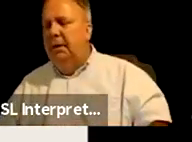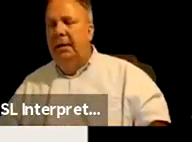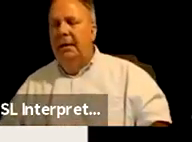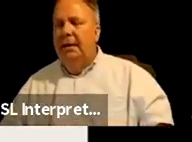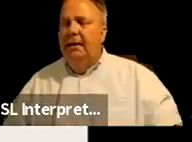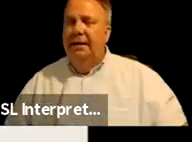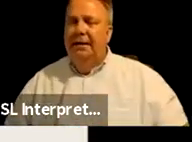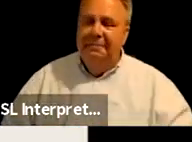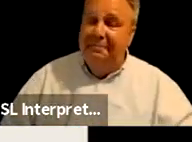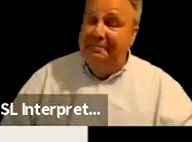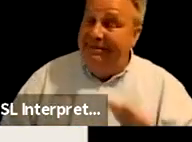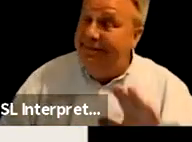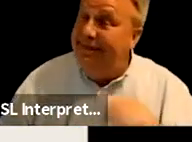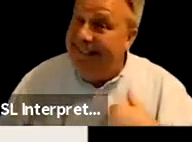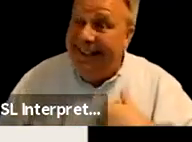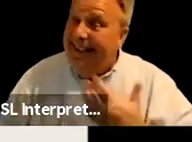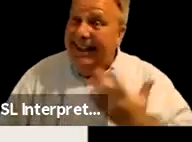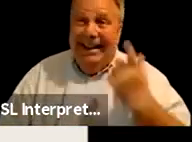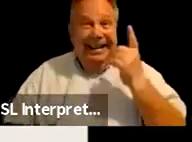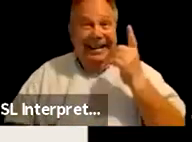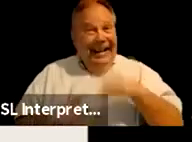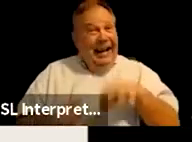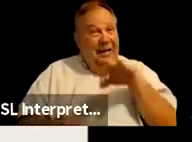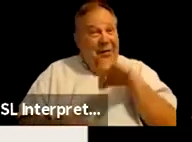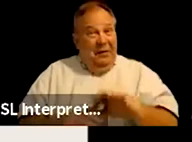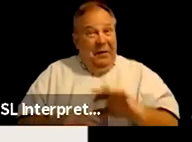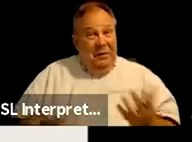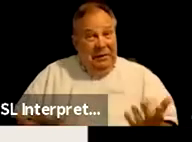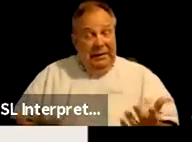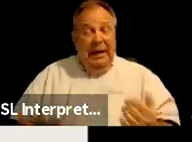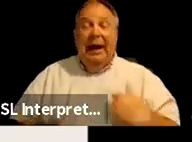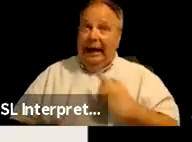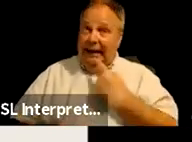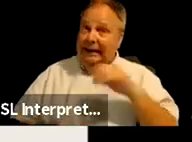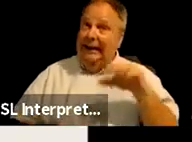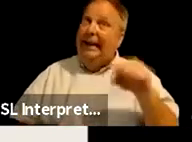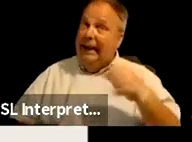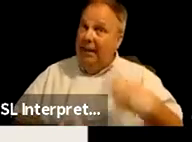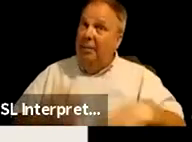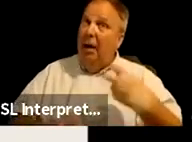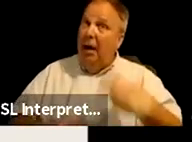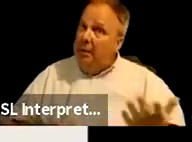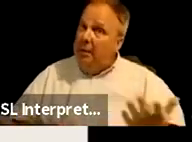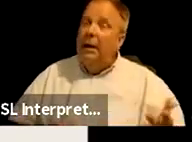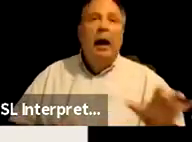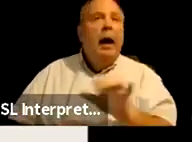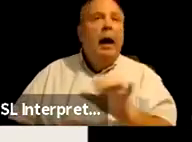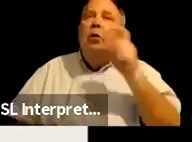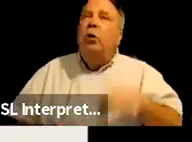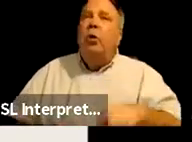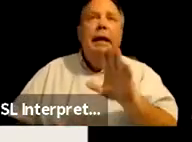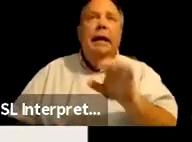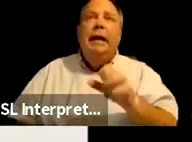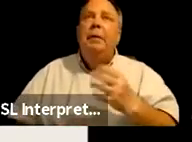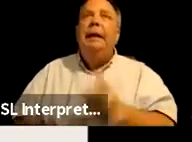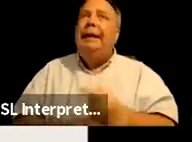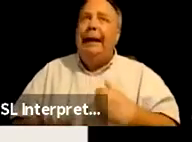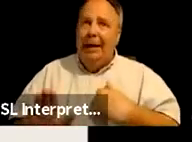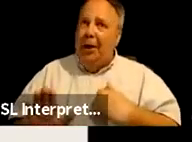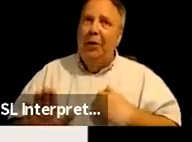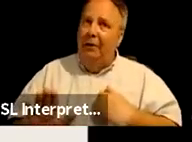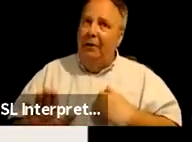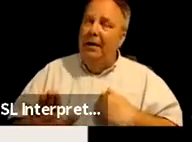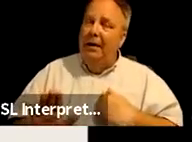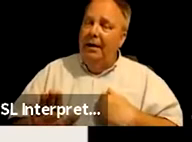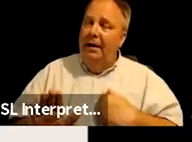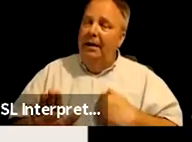And it's like, well, I can't even vote in our election. So I'd say that there are problems. And I also don't need to be taken care of. Um,